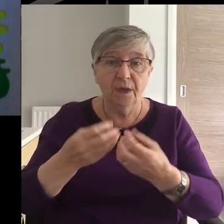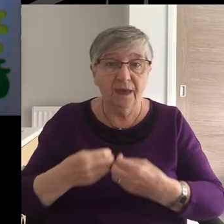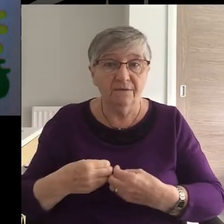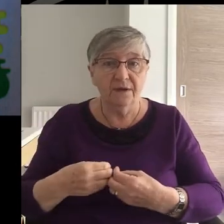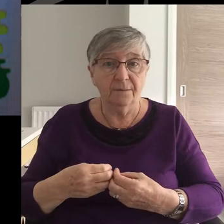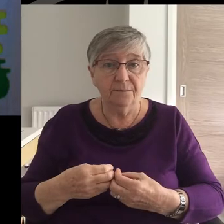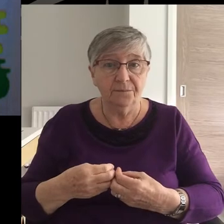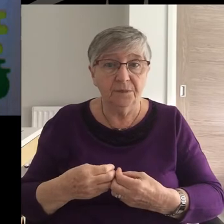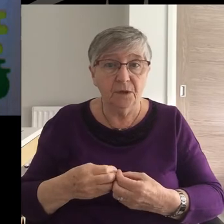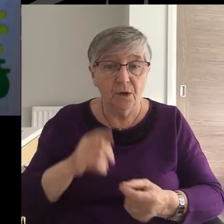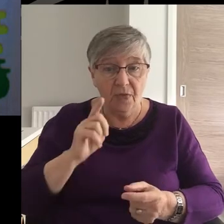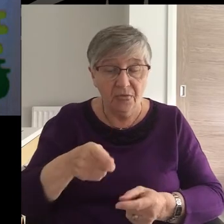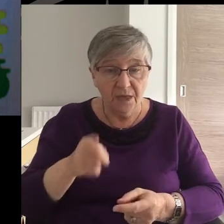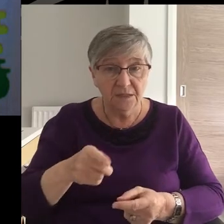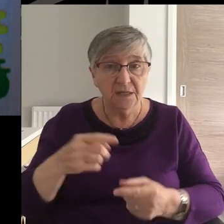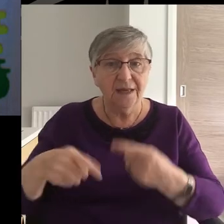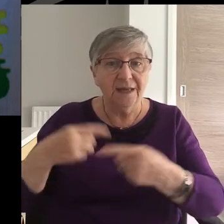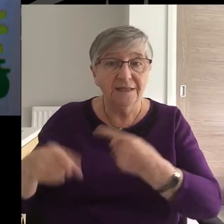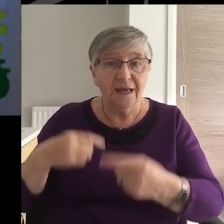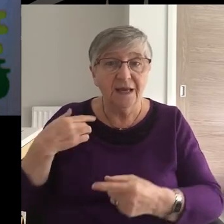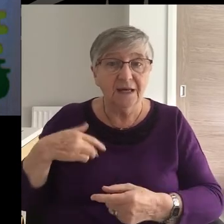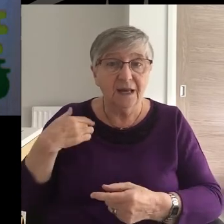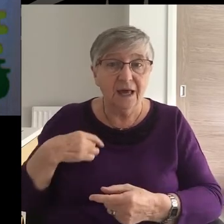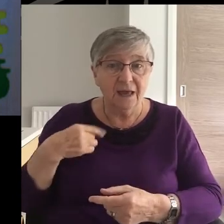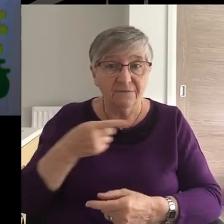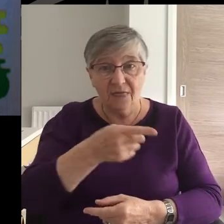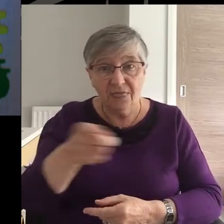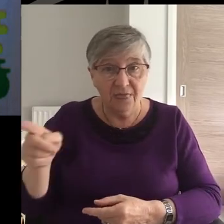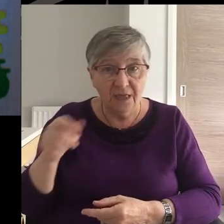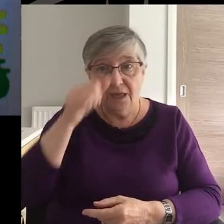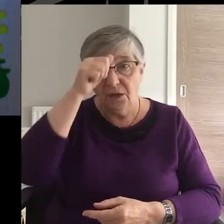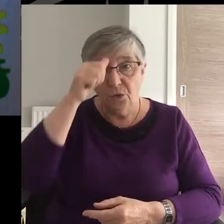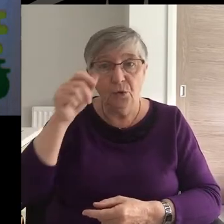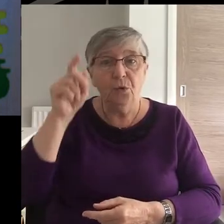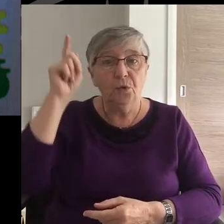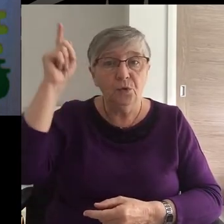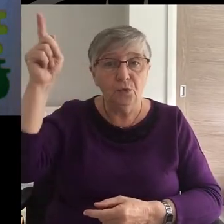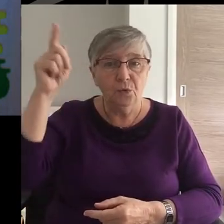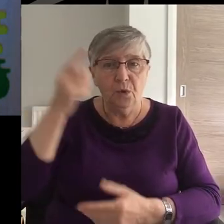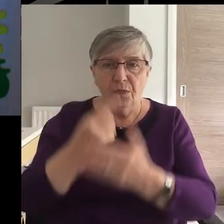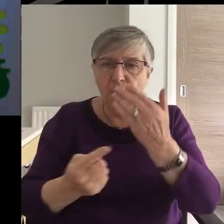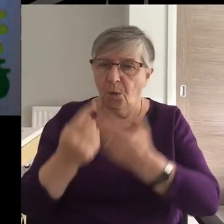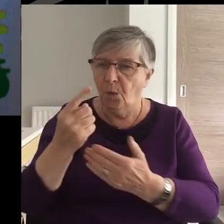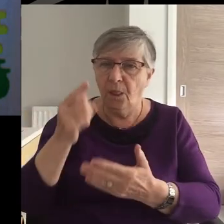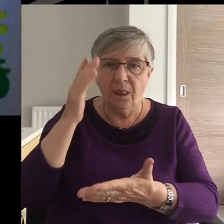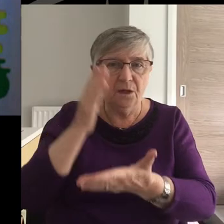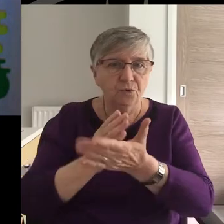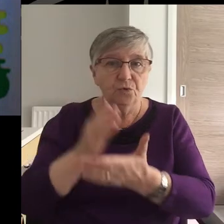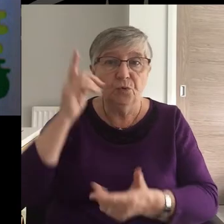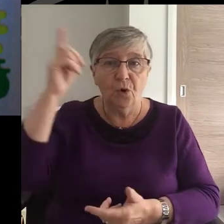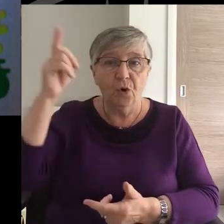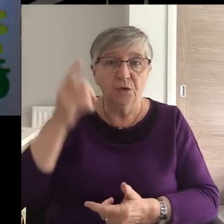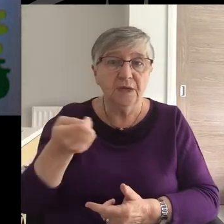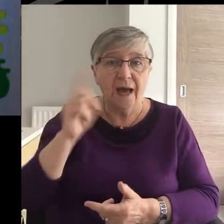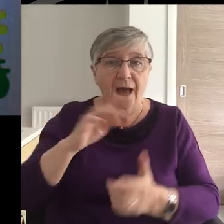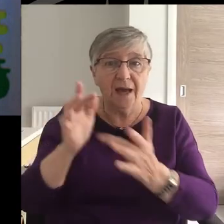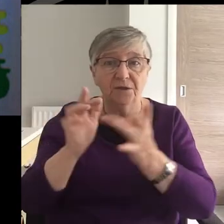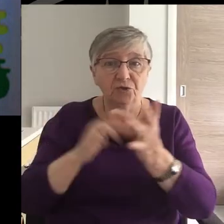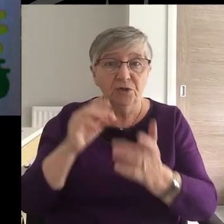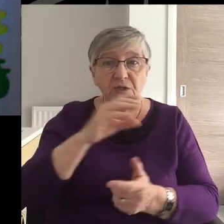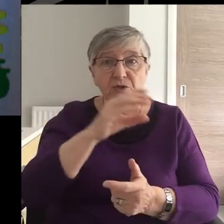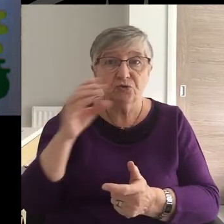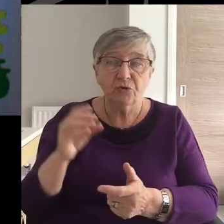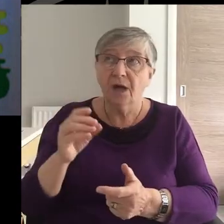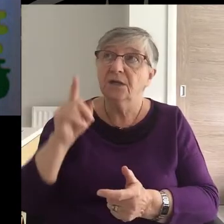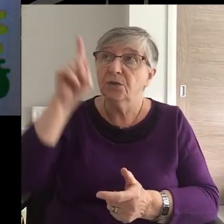this is eternal life, that they know you, the only true God, and Jesus Christ, whom you have